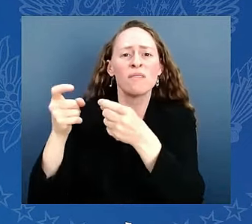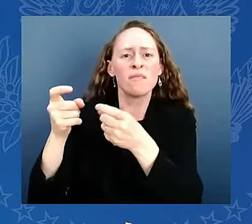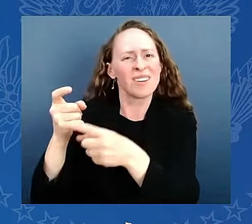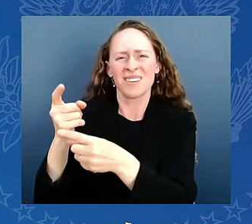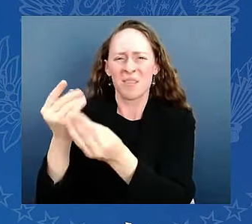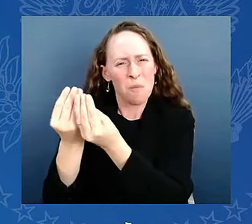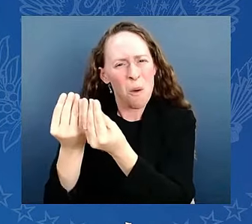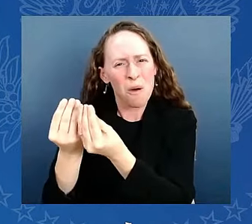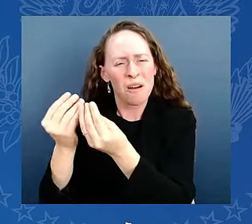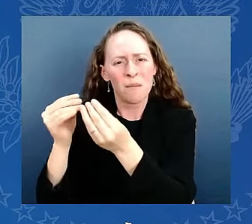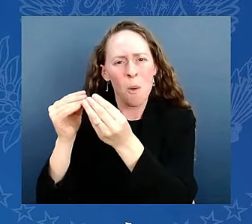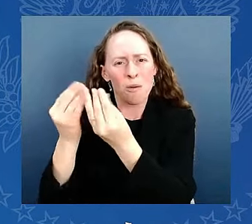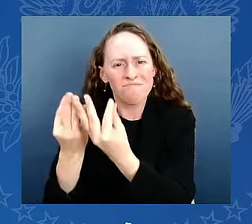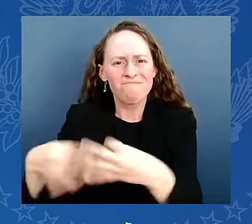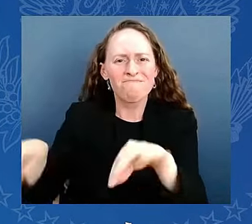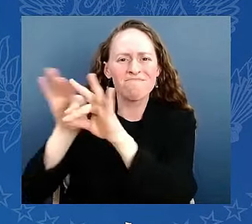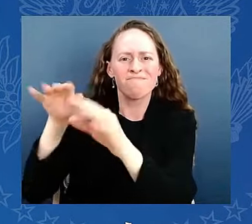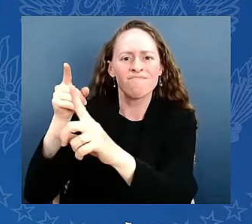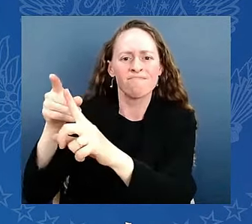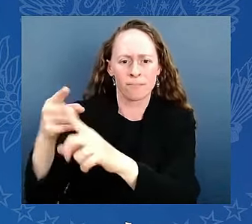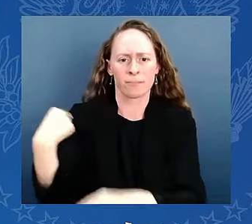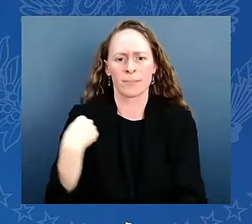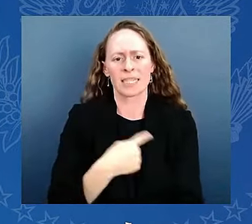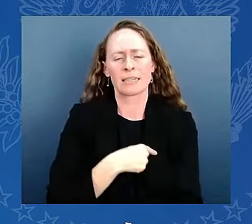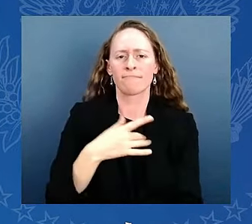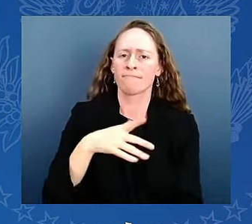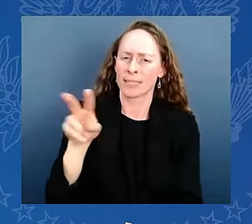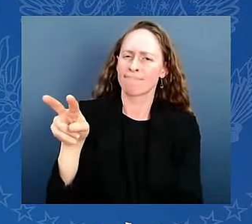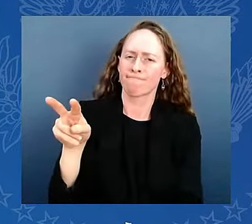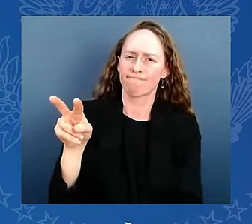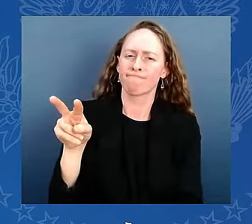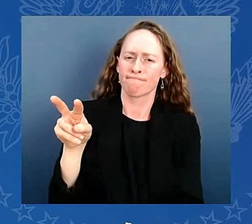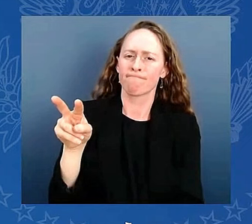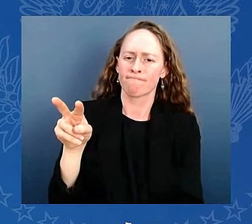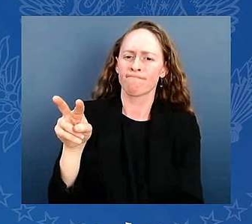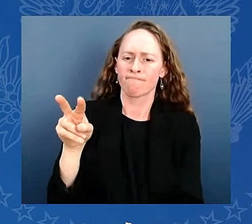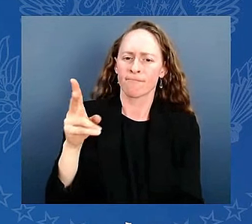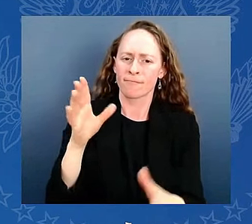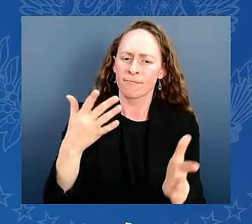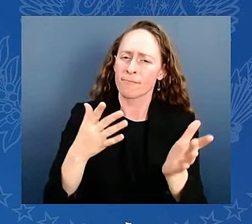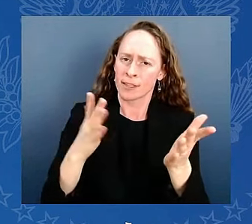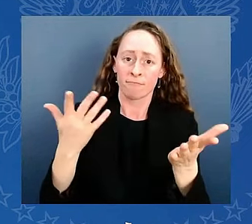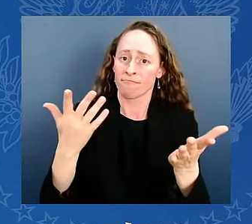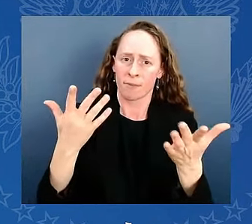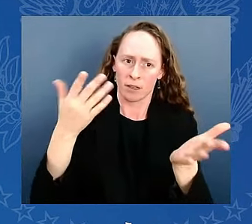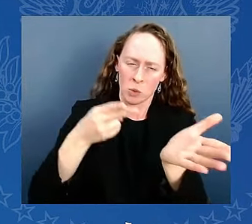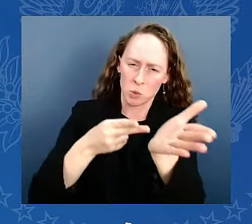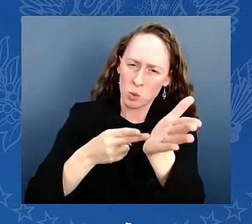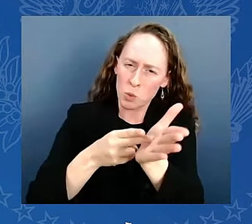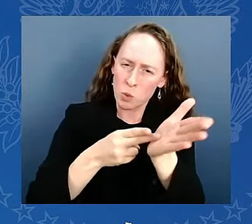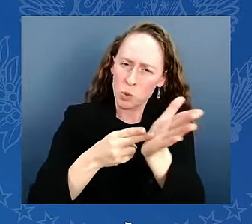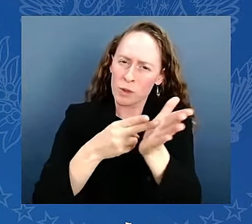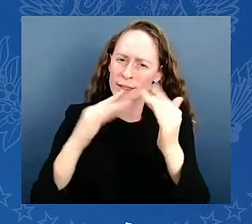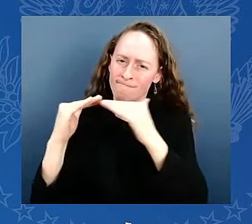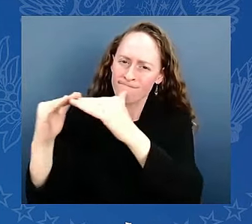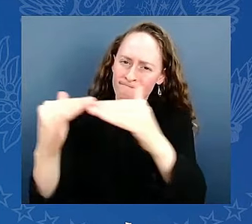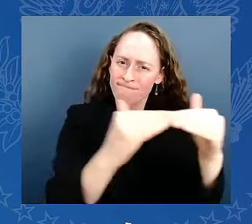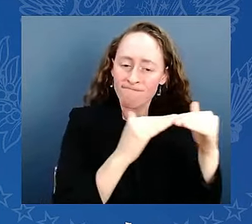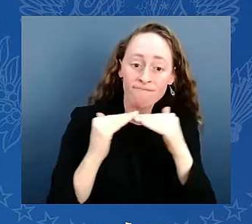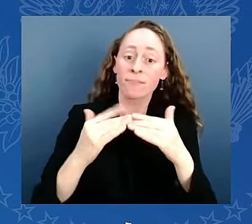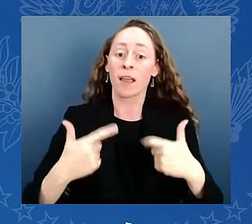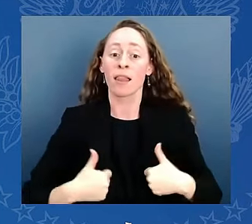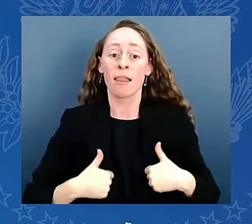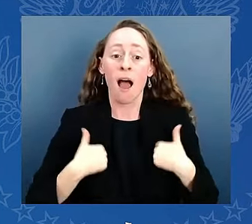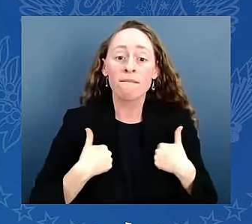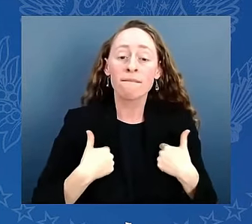equal. Endowed by our creators, certainly inalienable rights. Life, liberty, pursuit of happiness. We've never